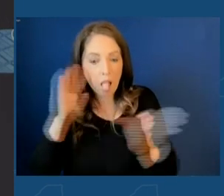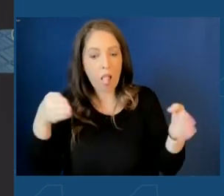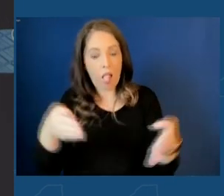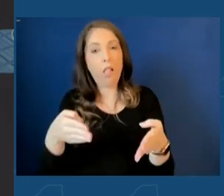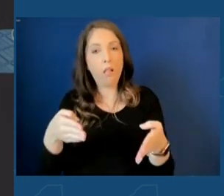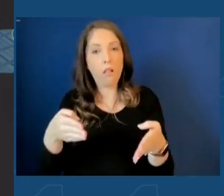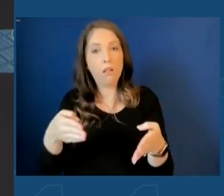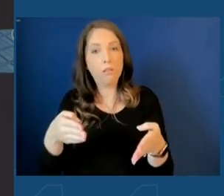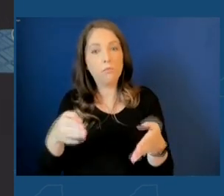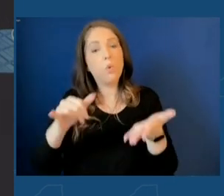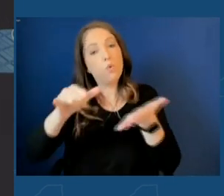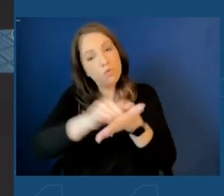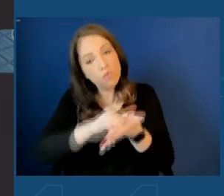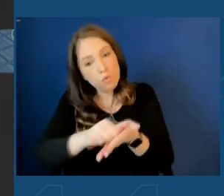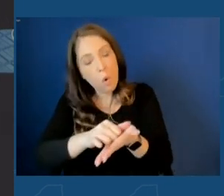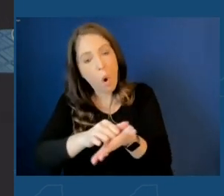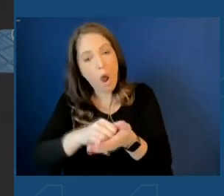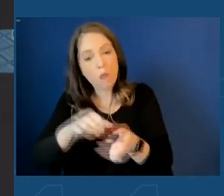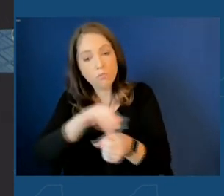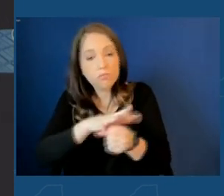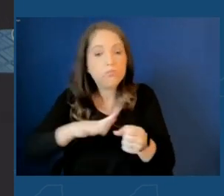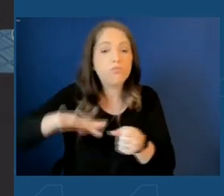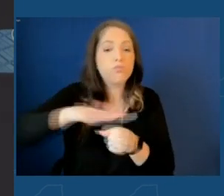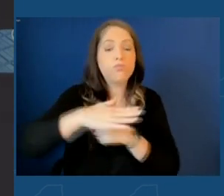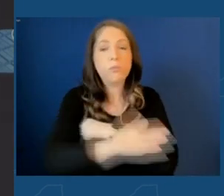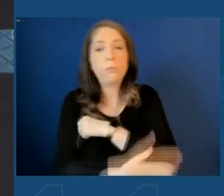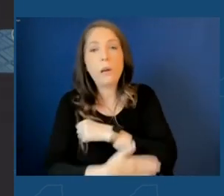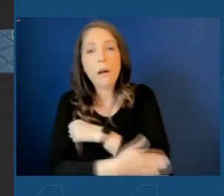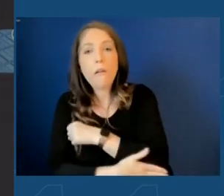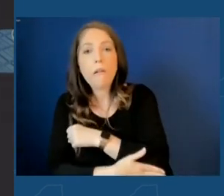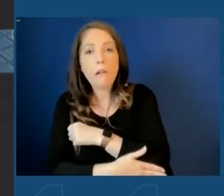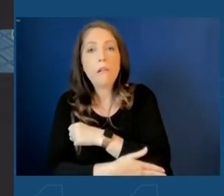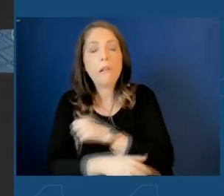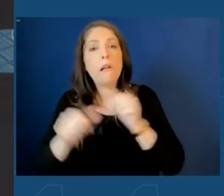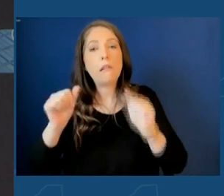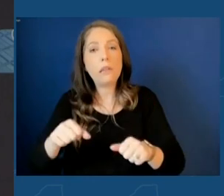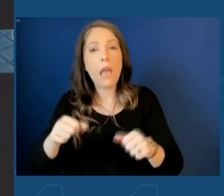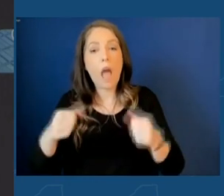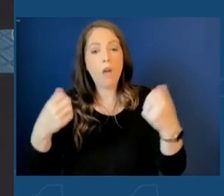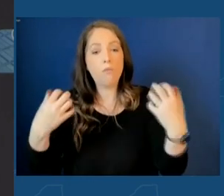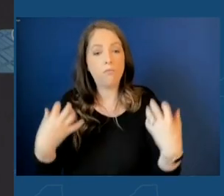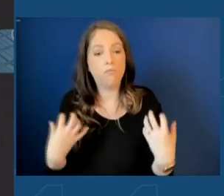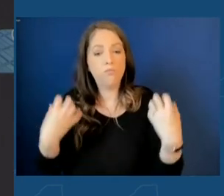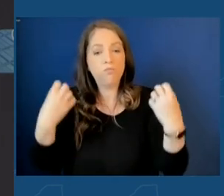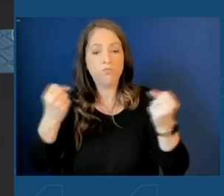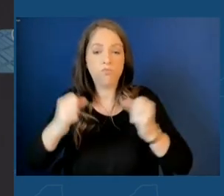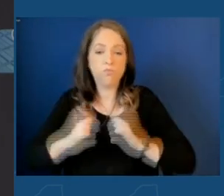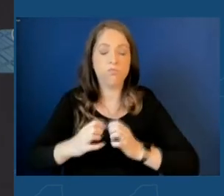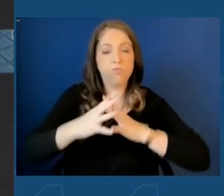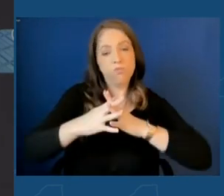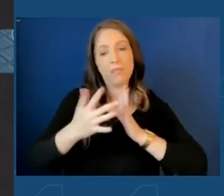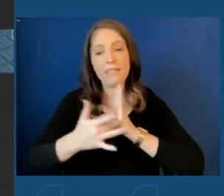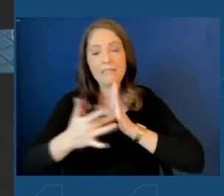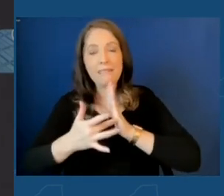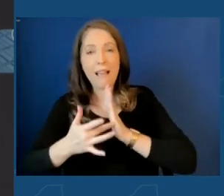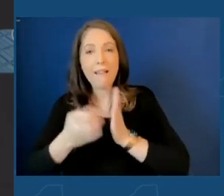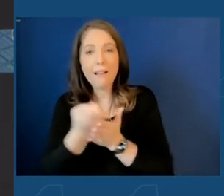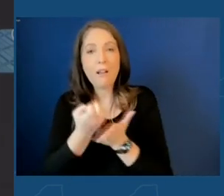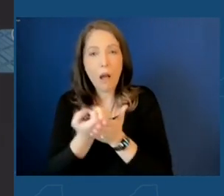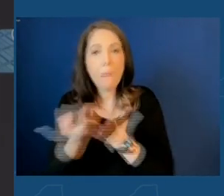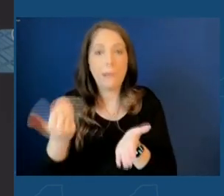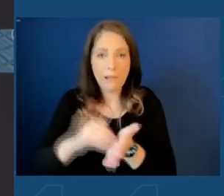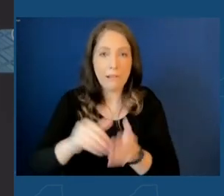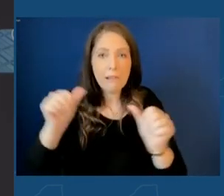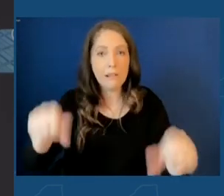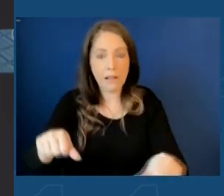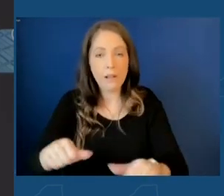places around it, all around the country, a rebirth in tech economy. That's why almost three years